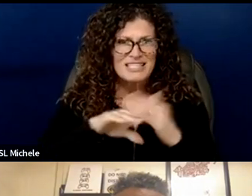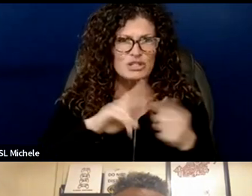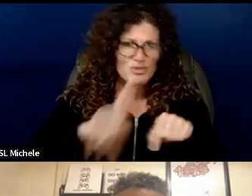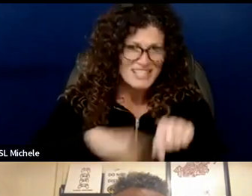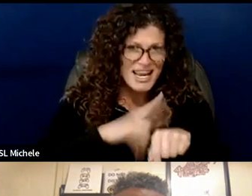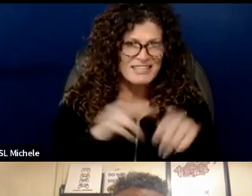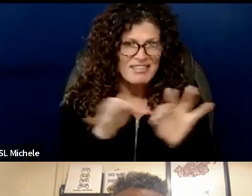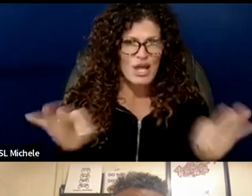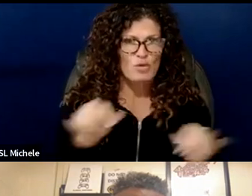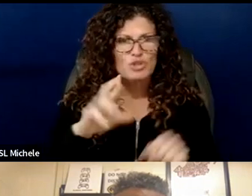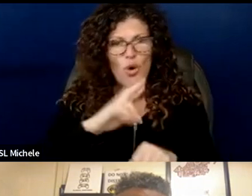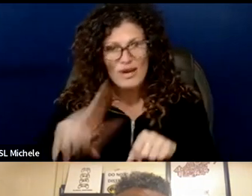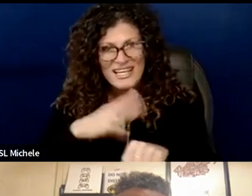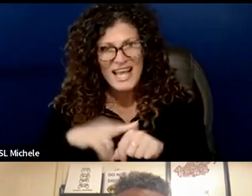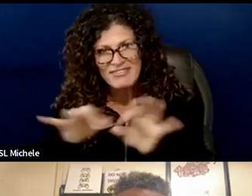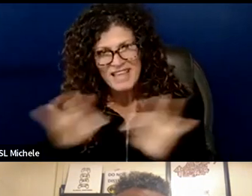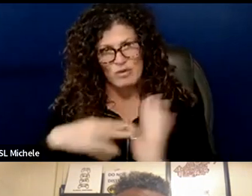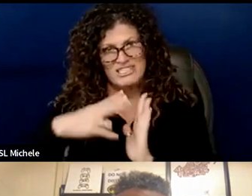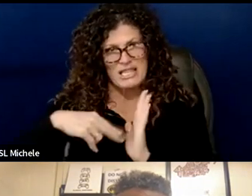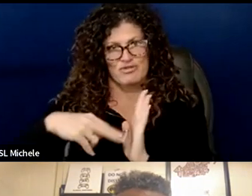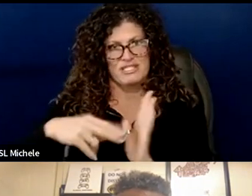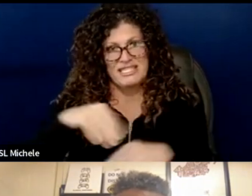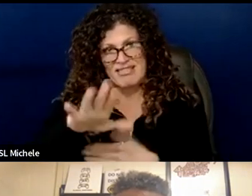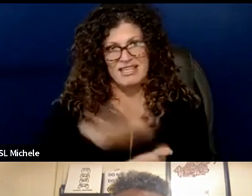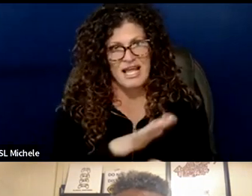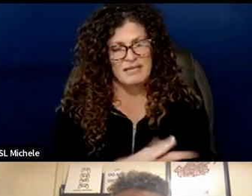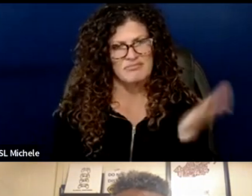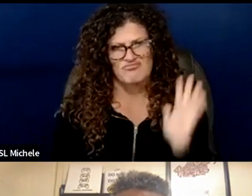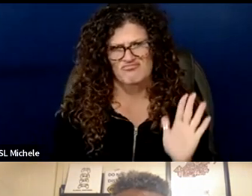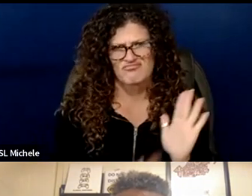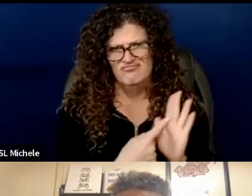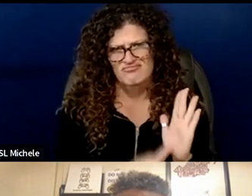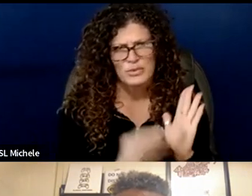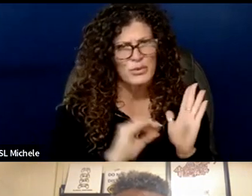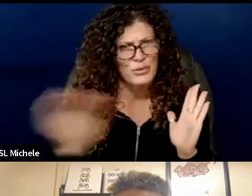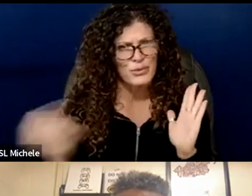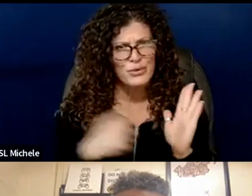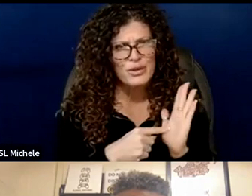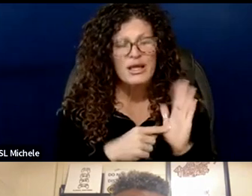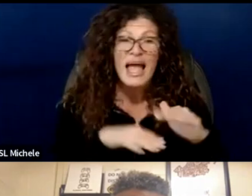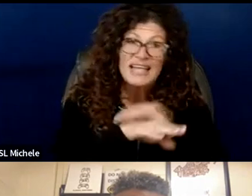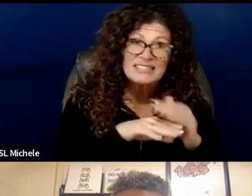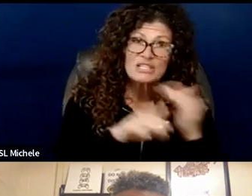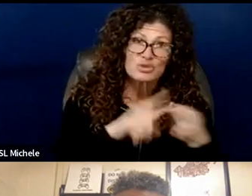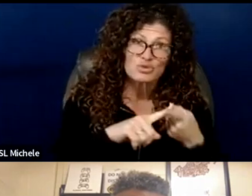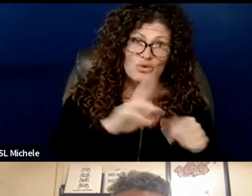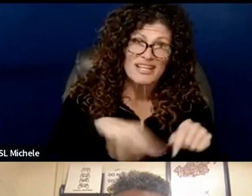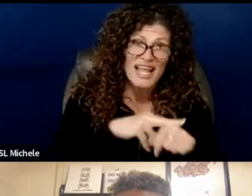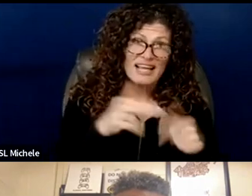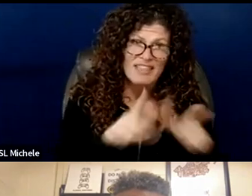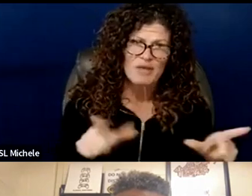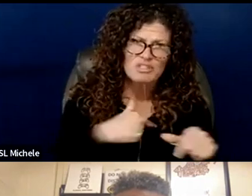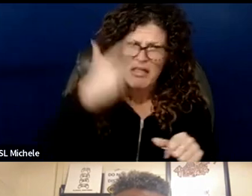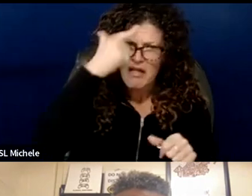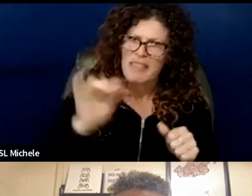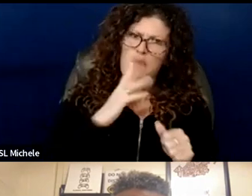or native language literacy in the document i thought i understood that access native language was the policy of the school committee